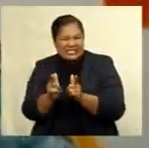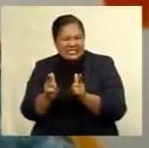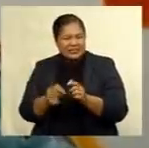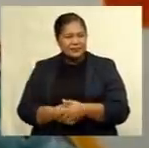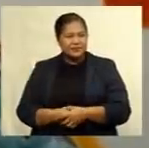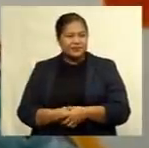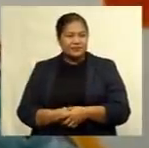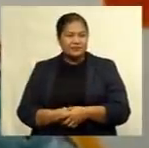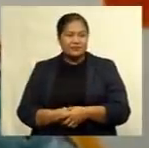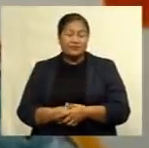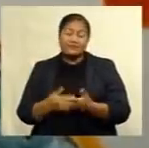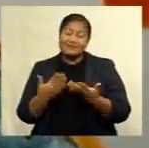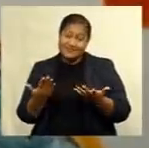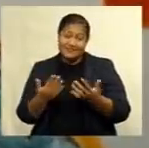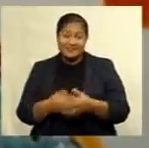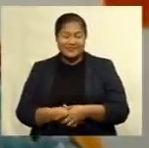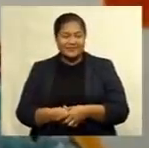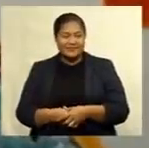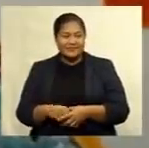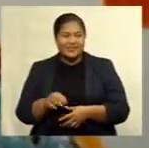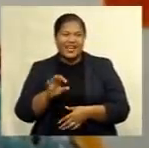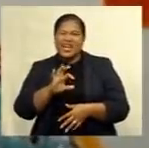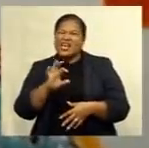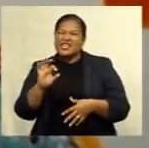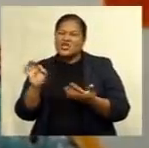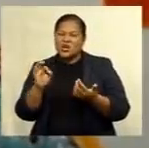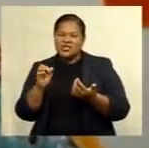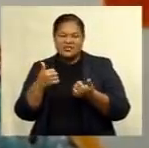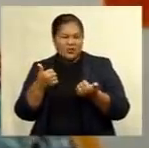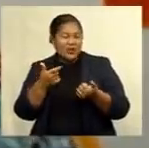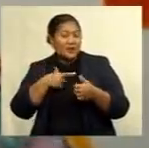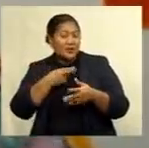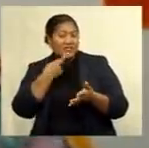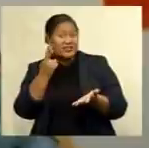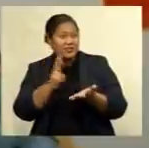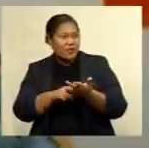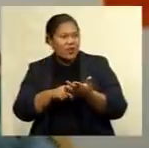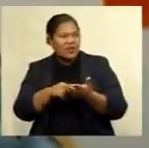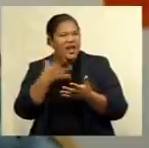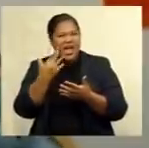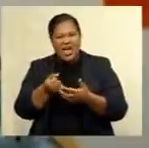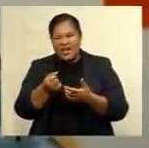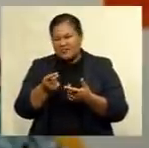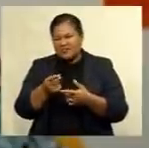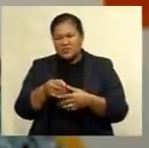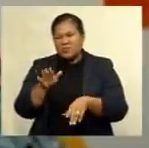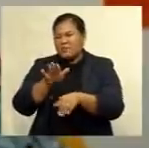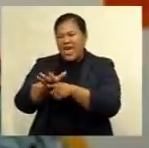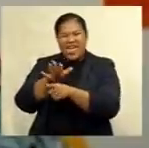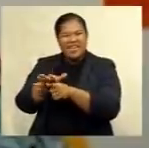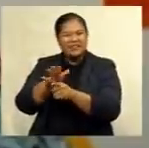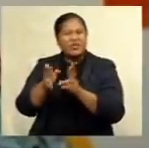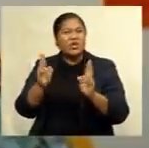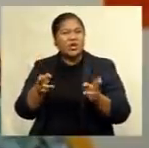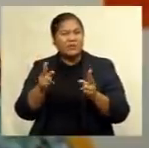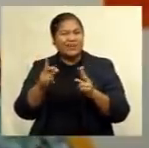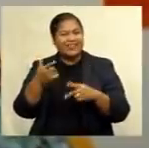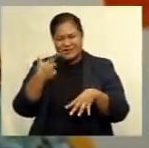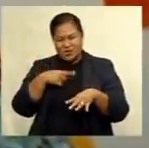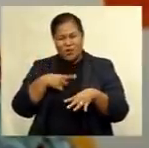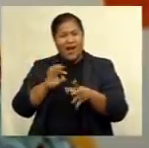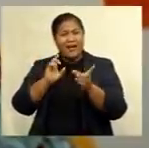is very unfortunate that the reports make a blanket general coverage to blame humans for worsening